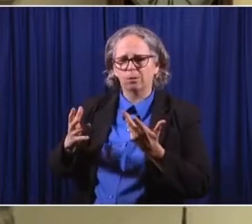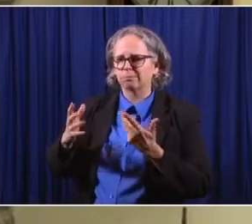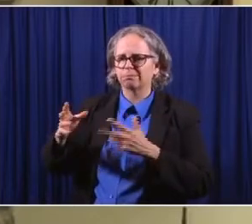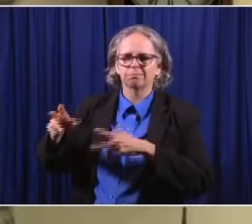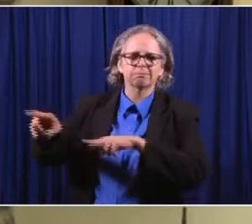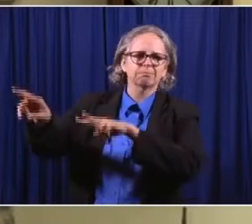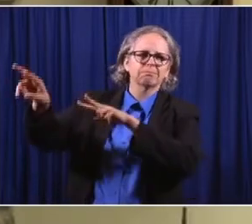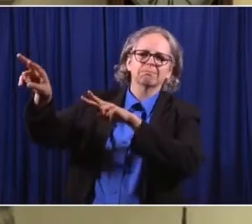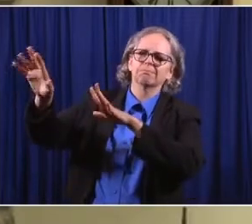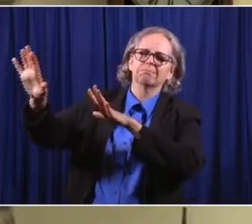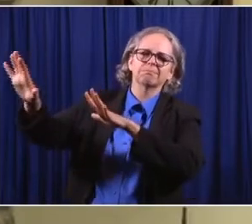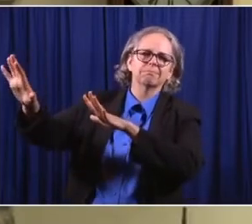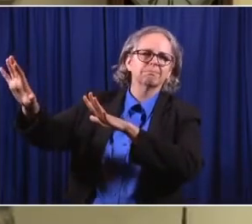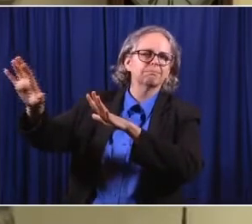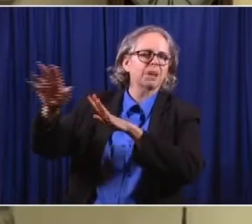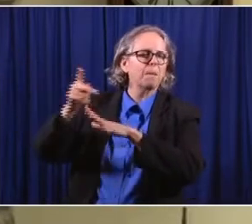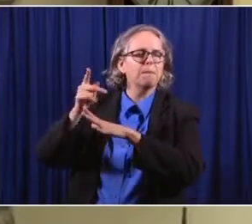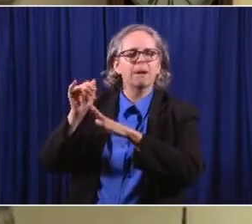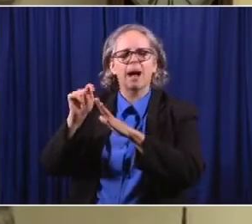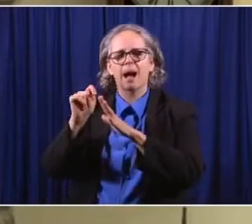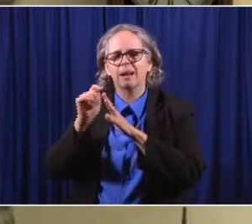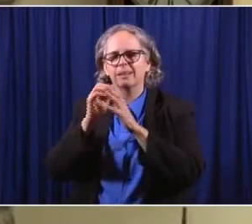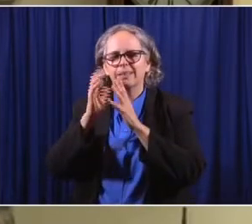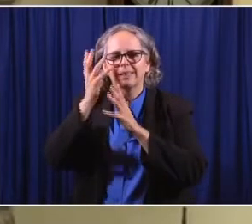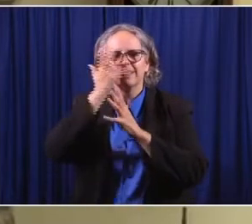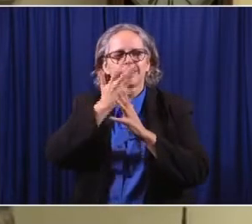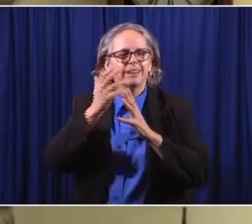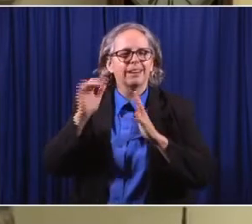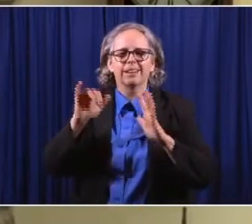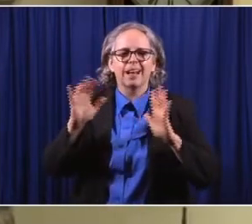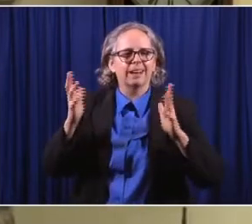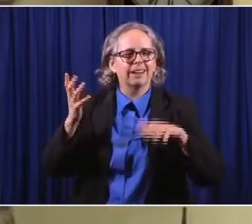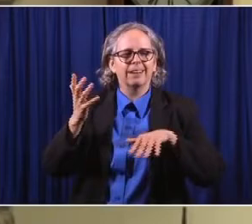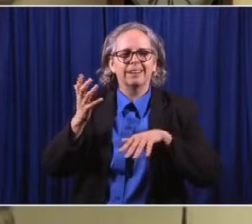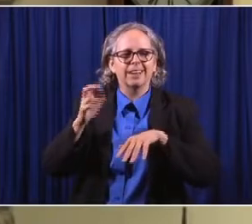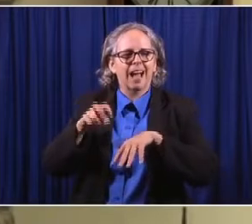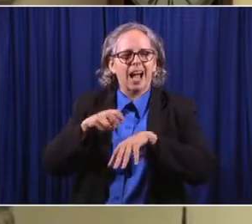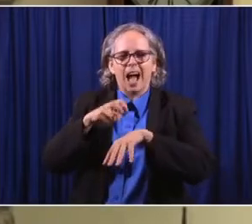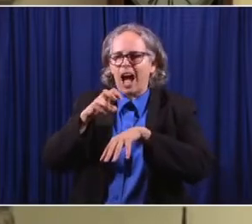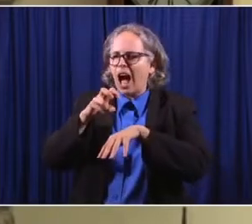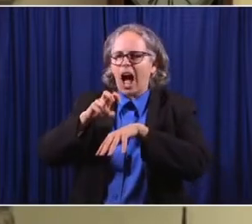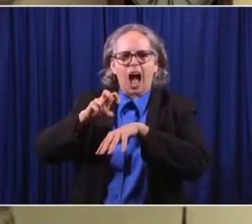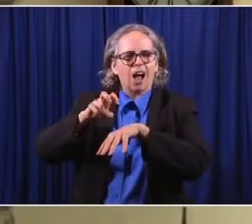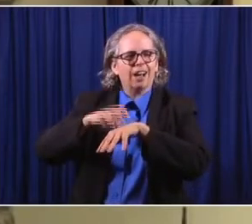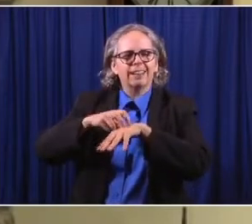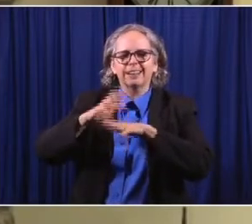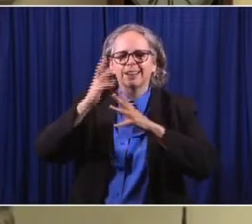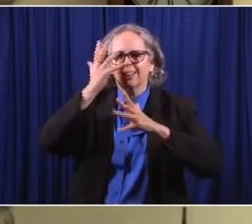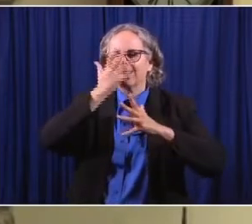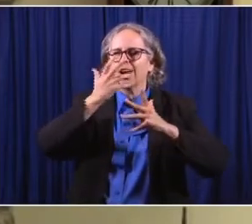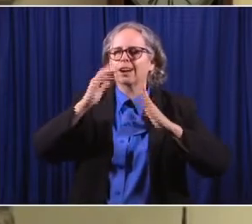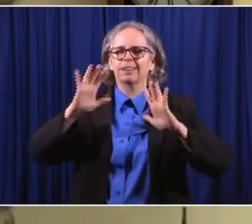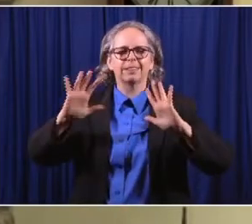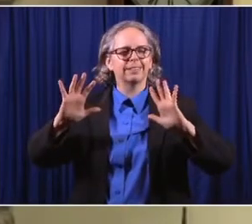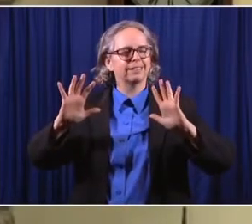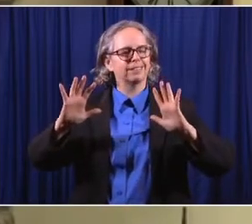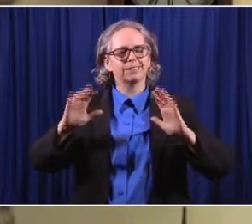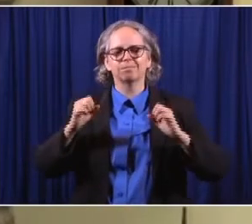of Ireland on his face written all over his face. Pat Sweeney was a remarkable individual.